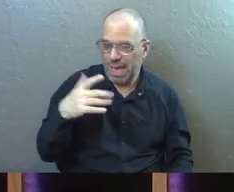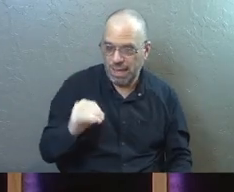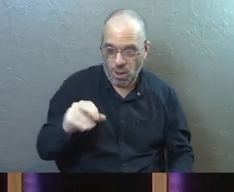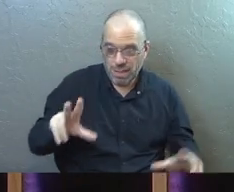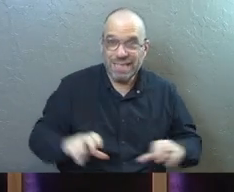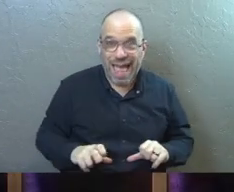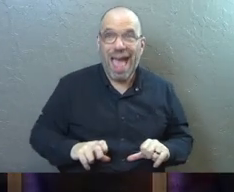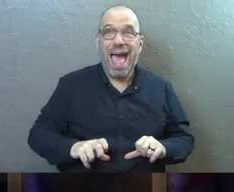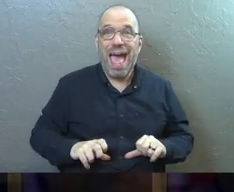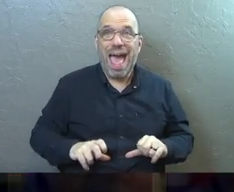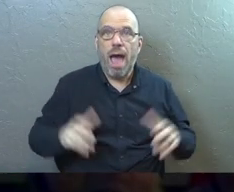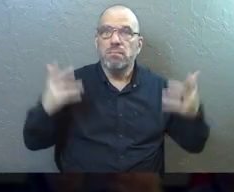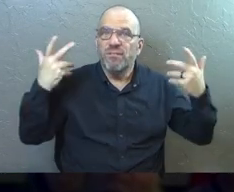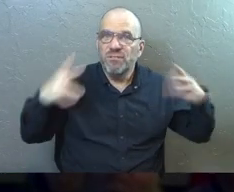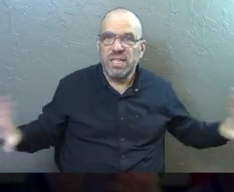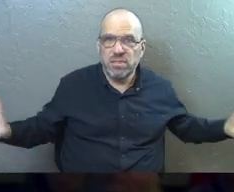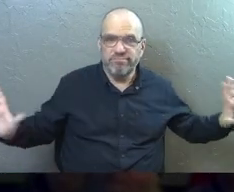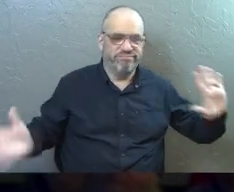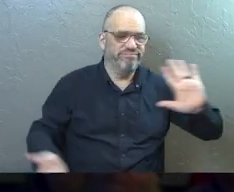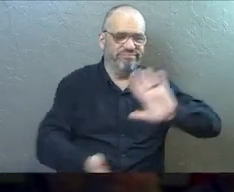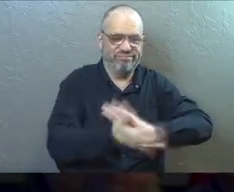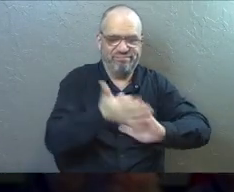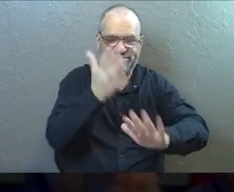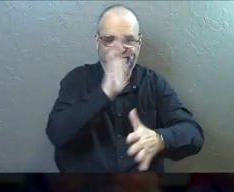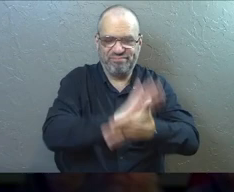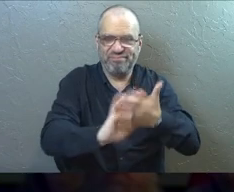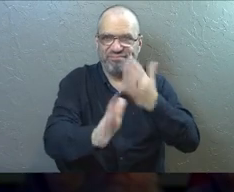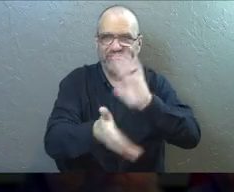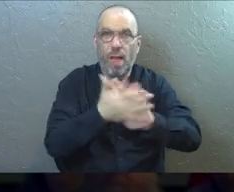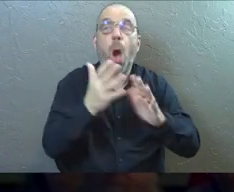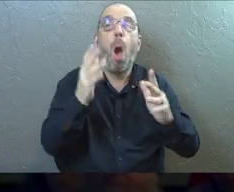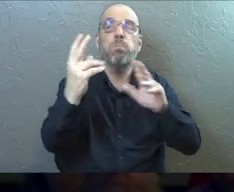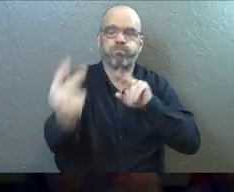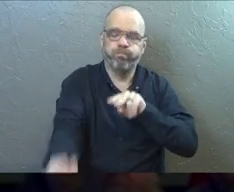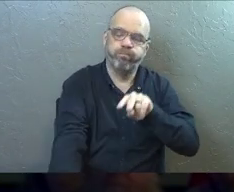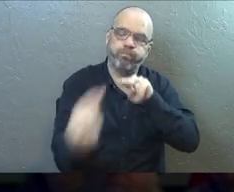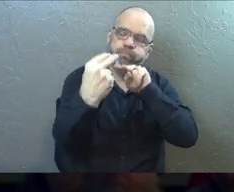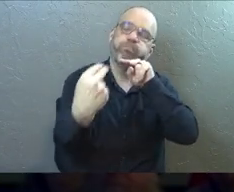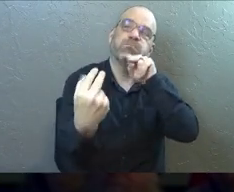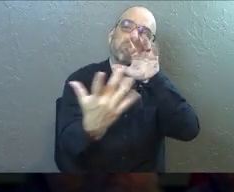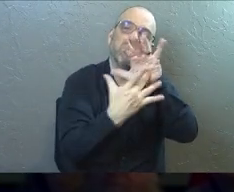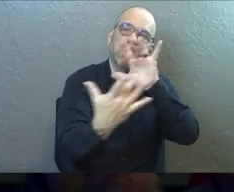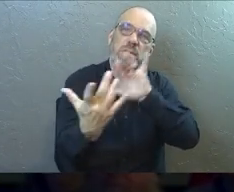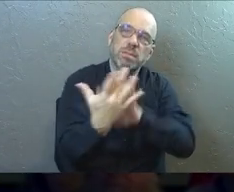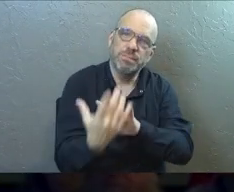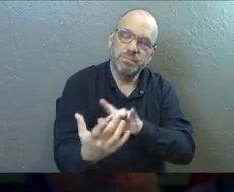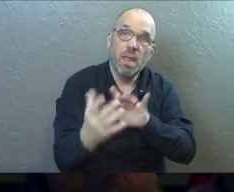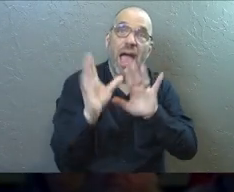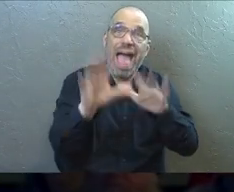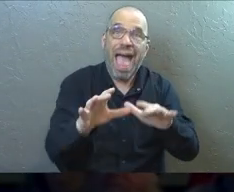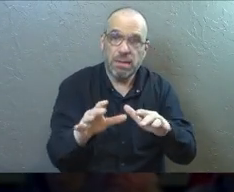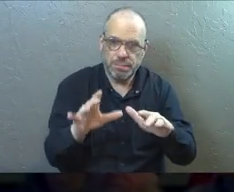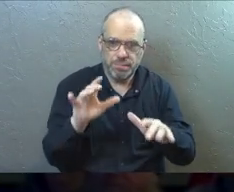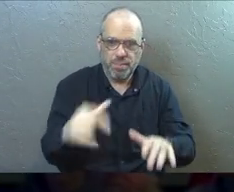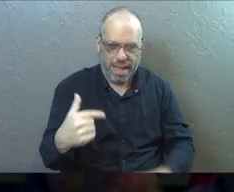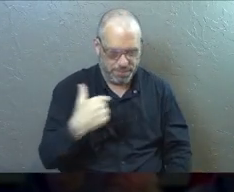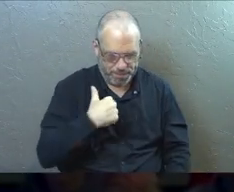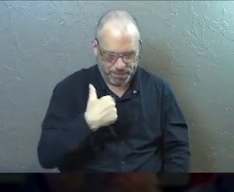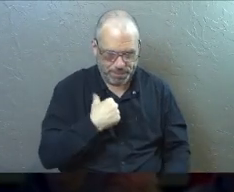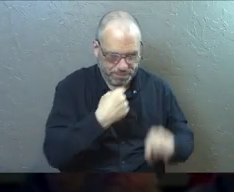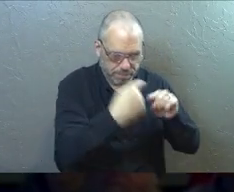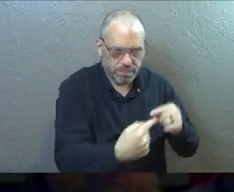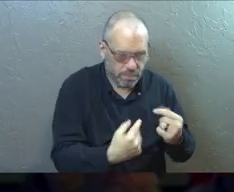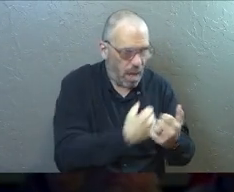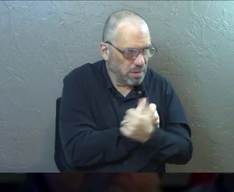selfishness will finally be gone. I will see Jesus. And even in the place where I've